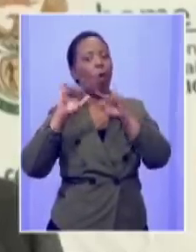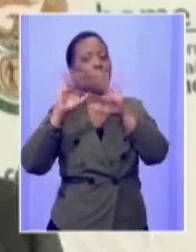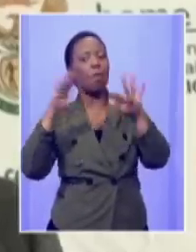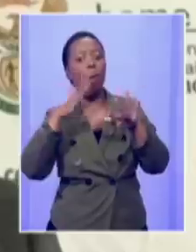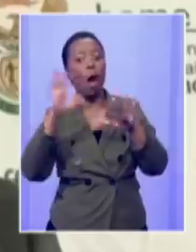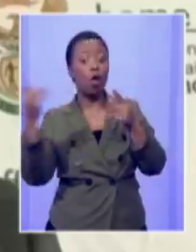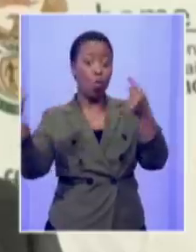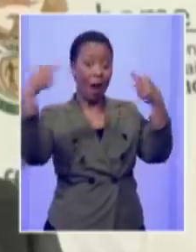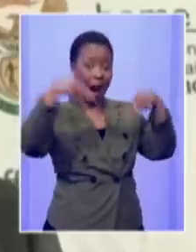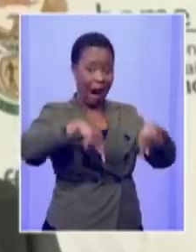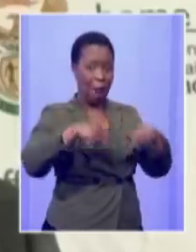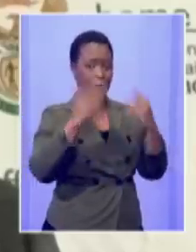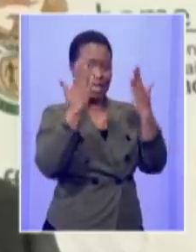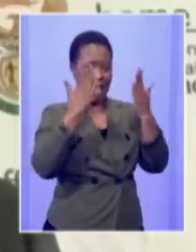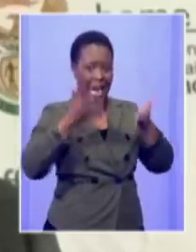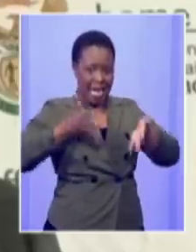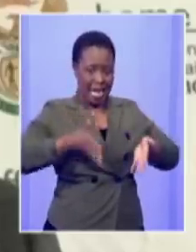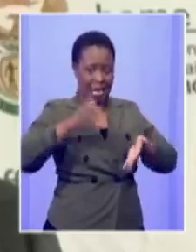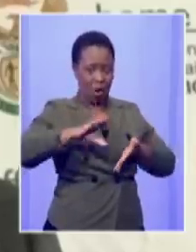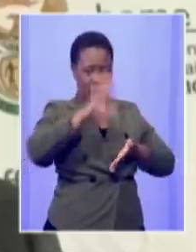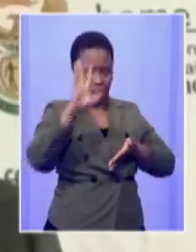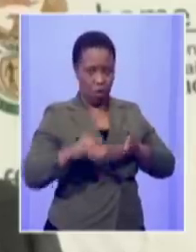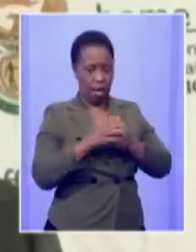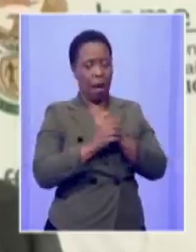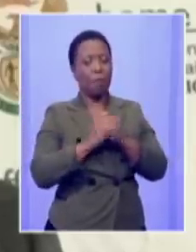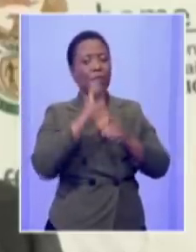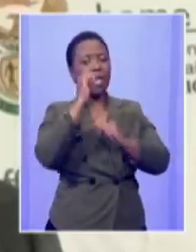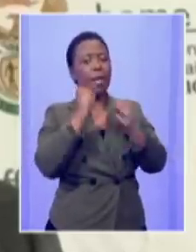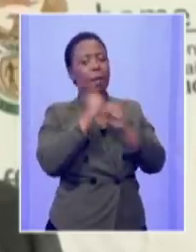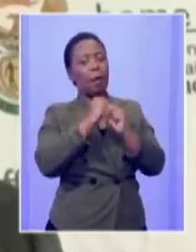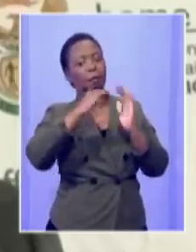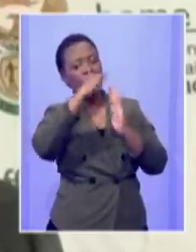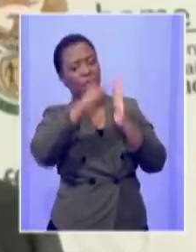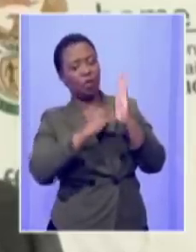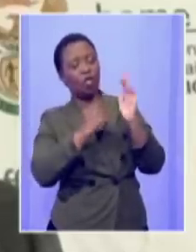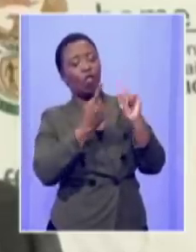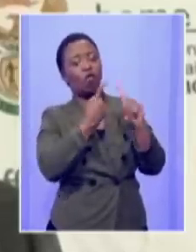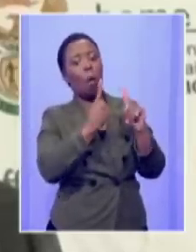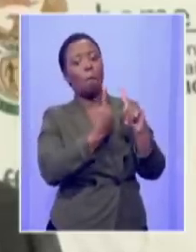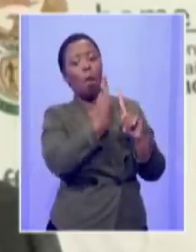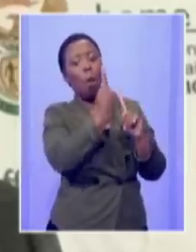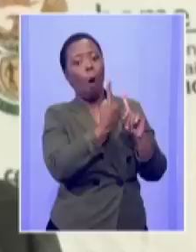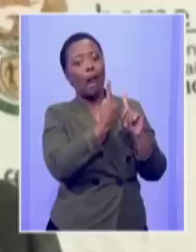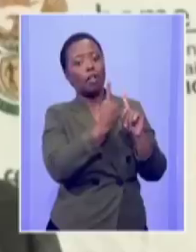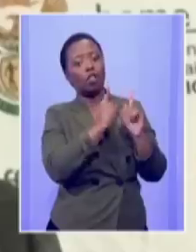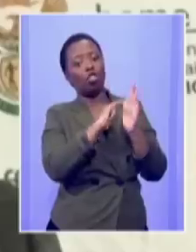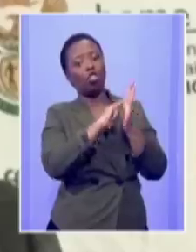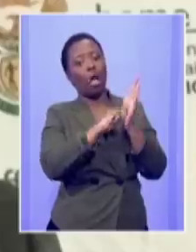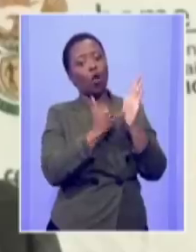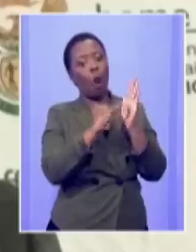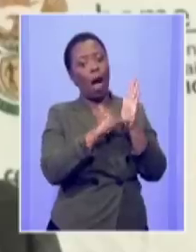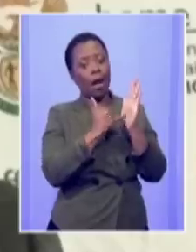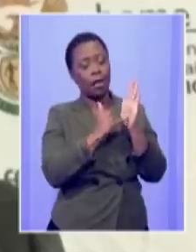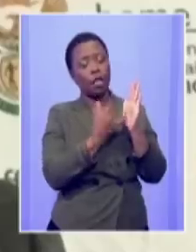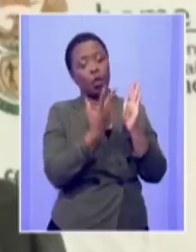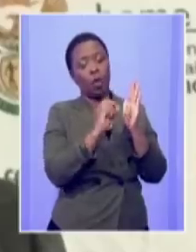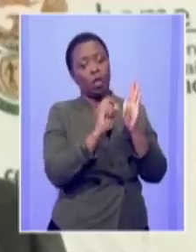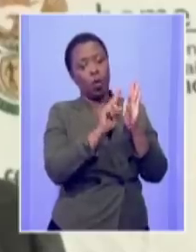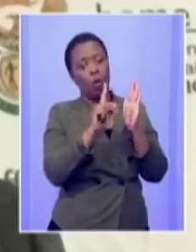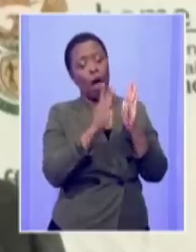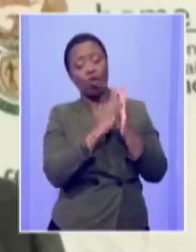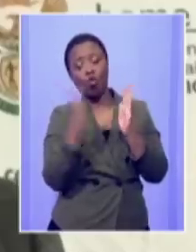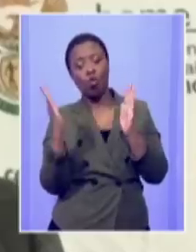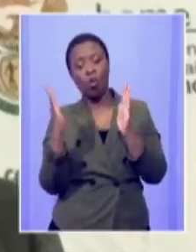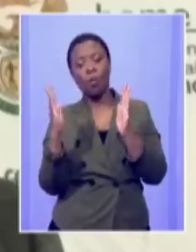in the calendar year from 1 january 2021 to the 31st of december